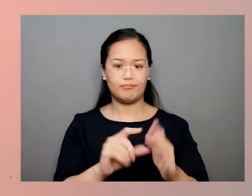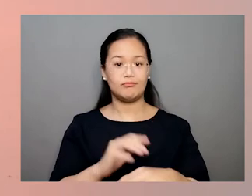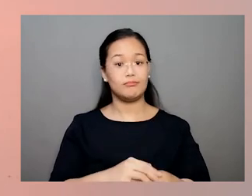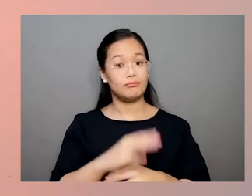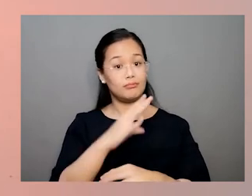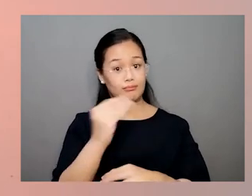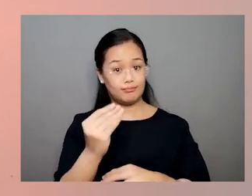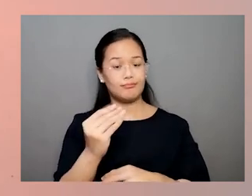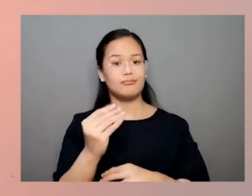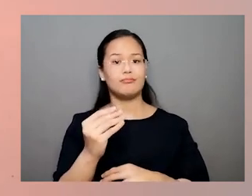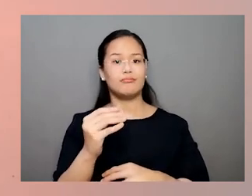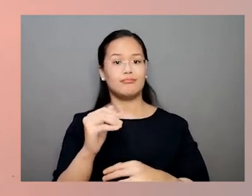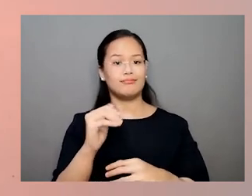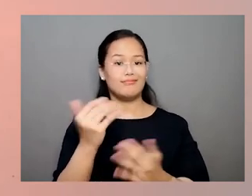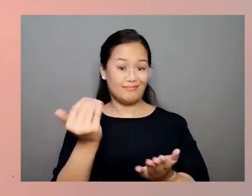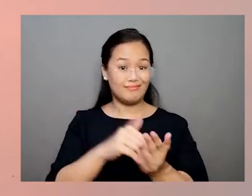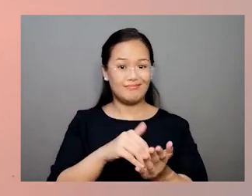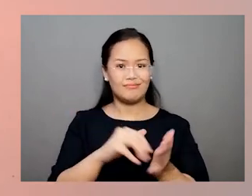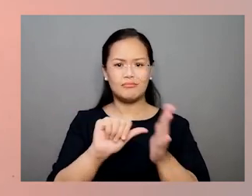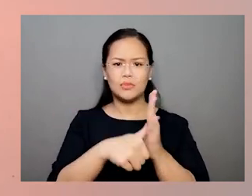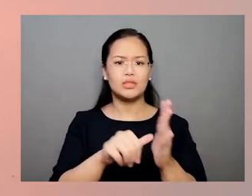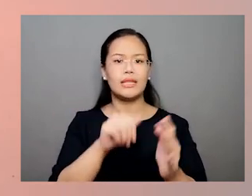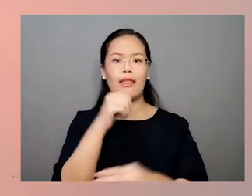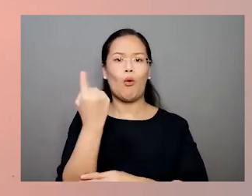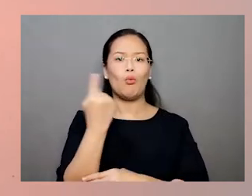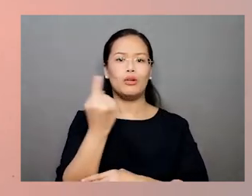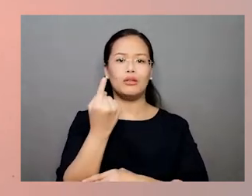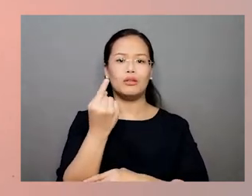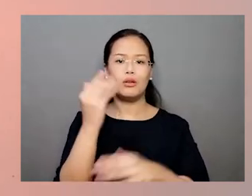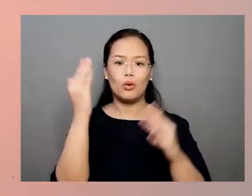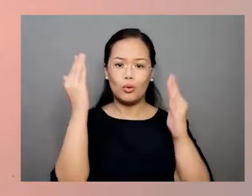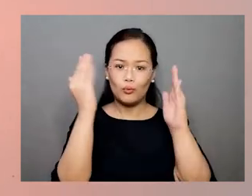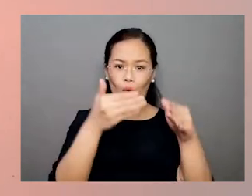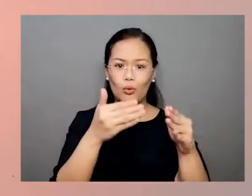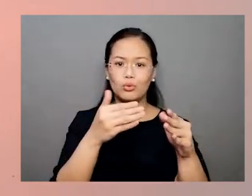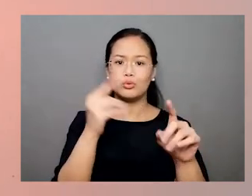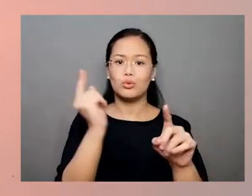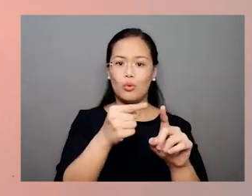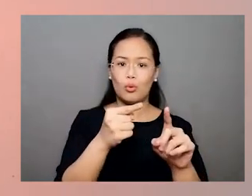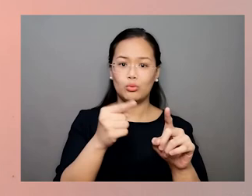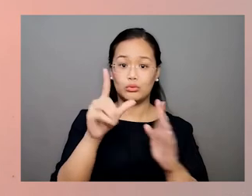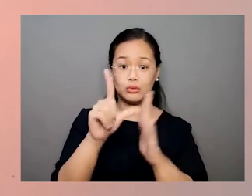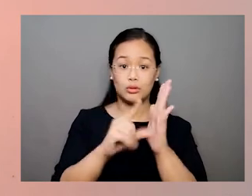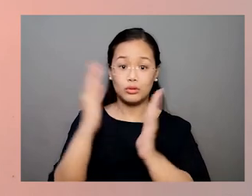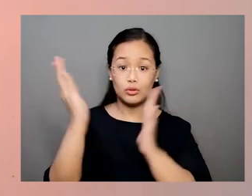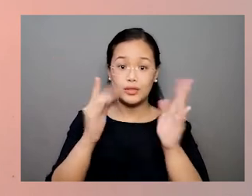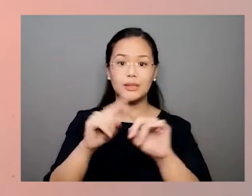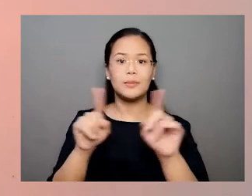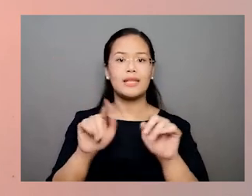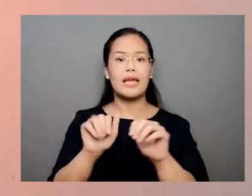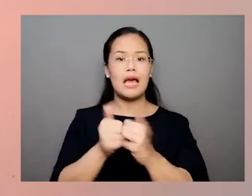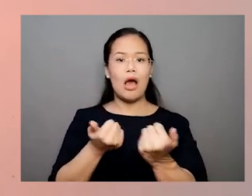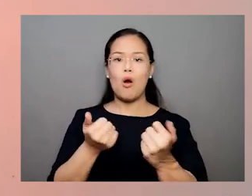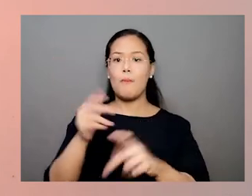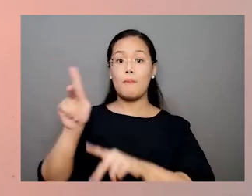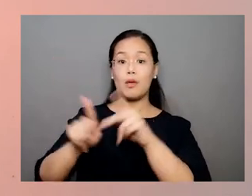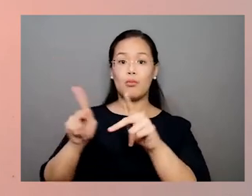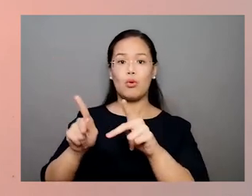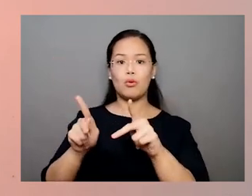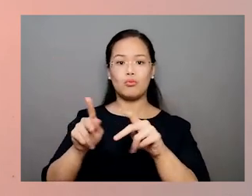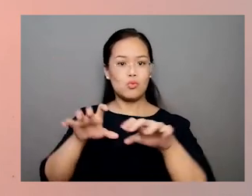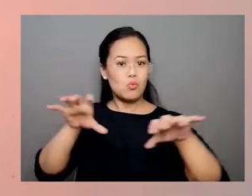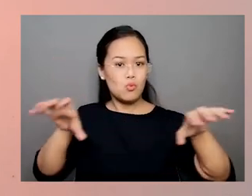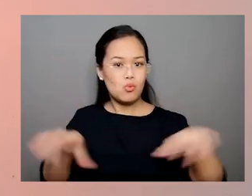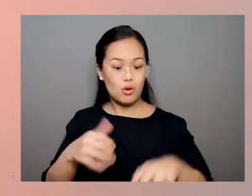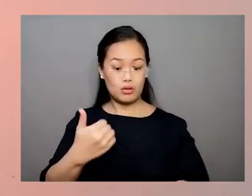law. Again, the emphasis is not on providing legal services, but on strengthening the capacity of